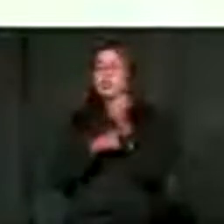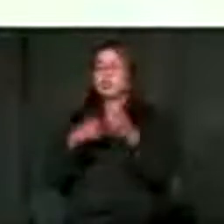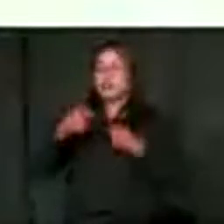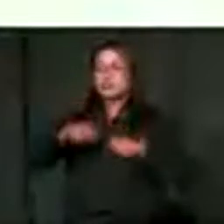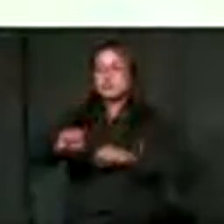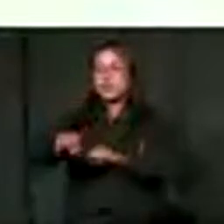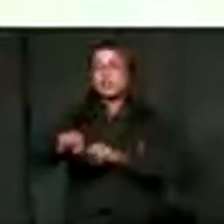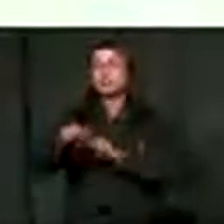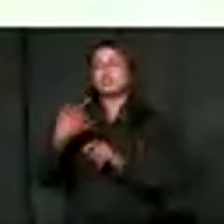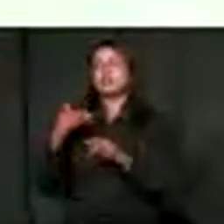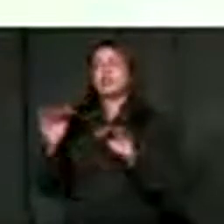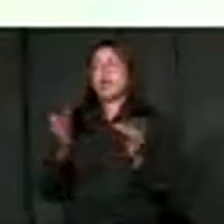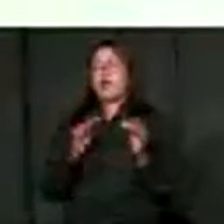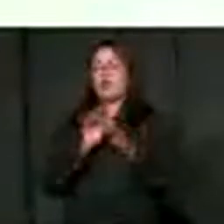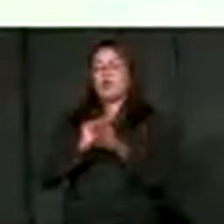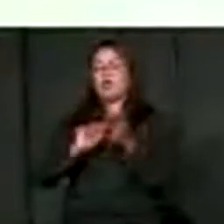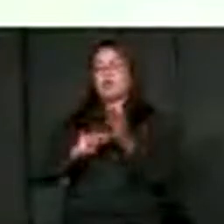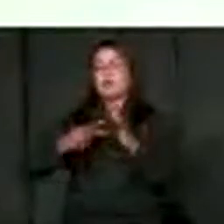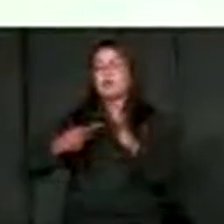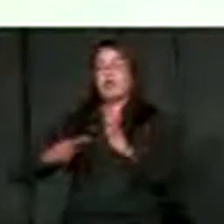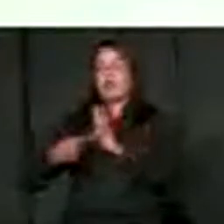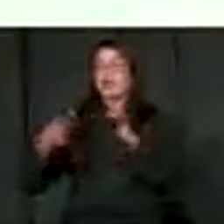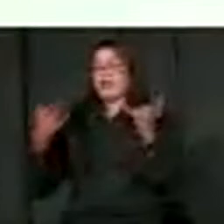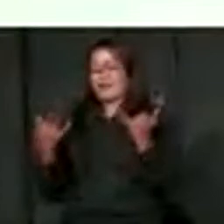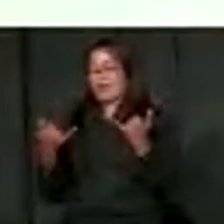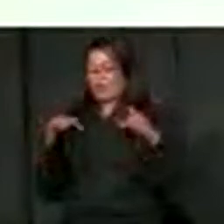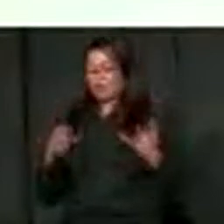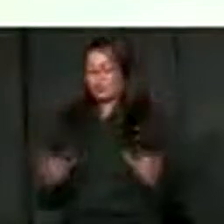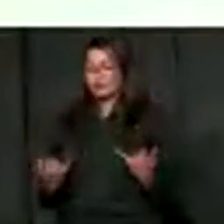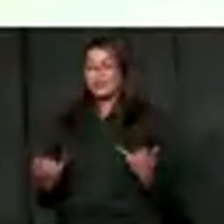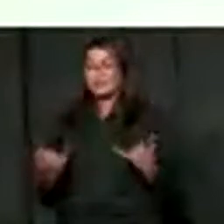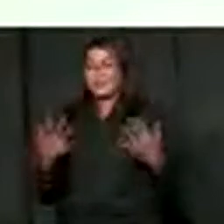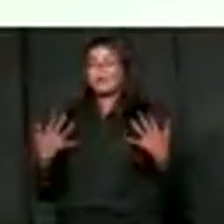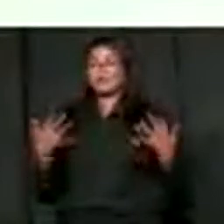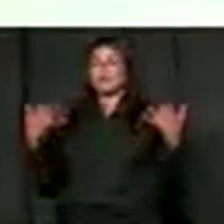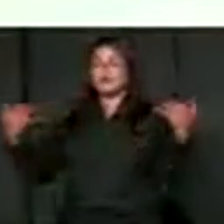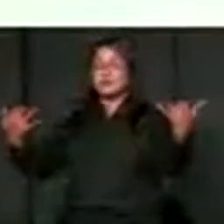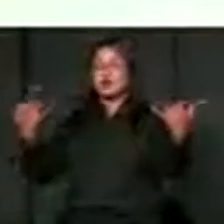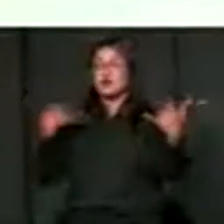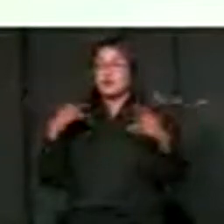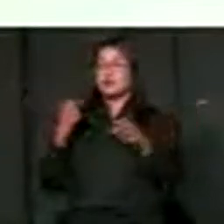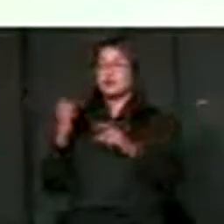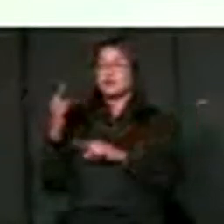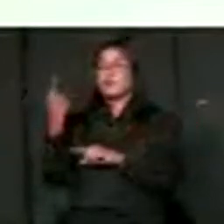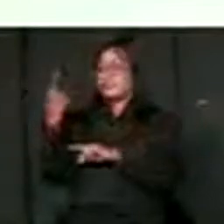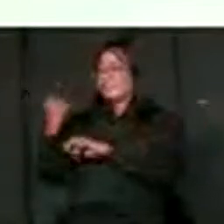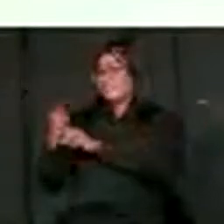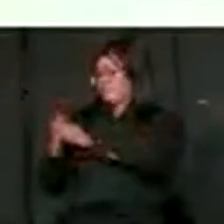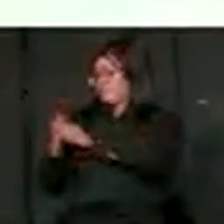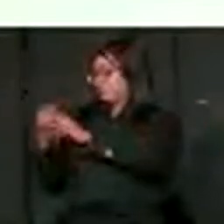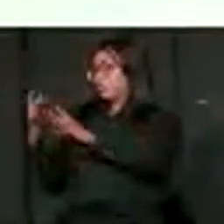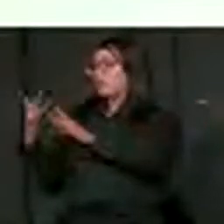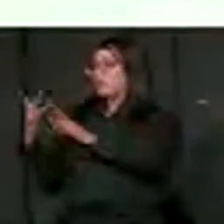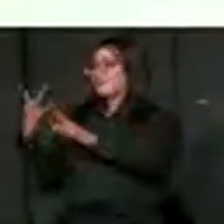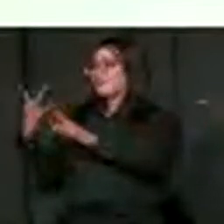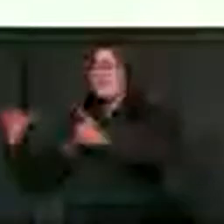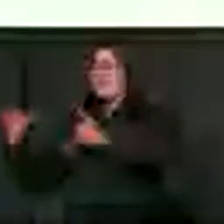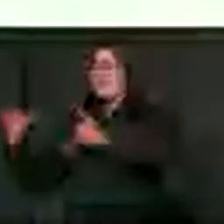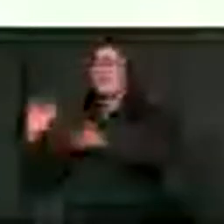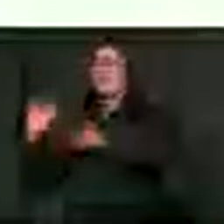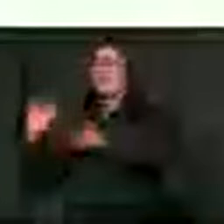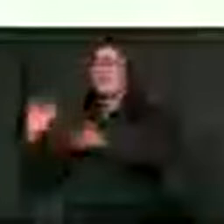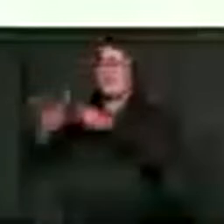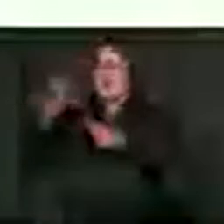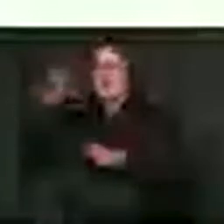and interventions. The Makotlas, the Makotlas, have been coordinated from the first one have turned out to be reservoir